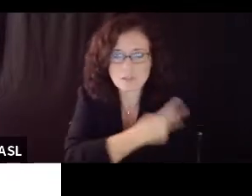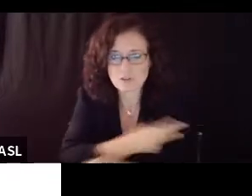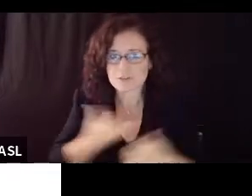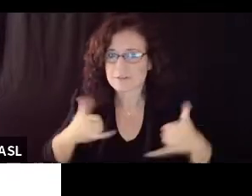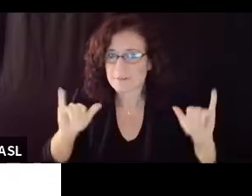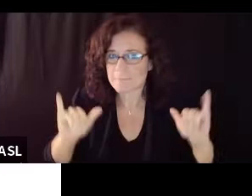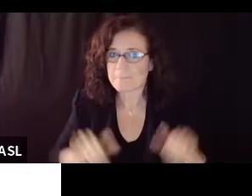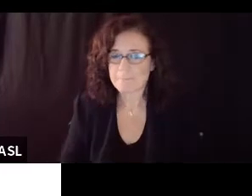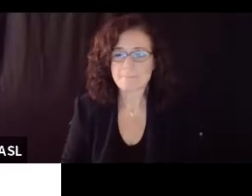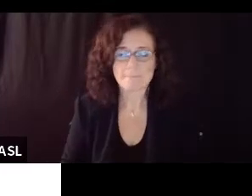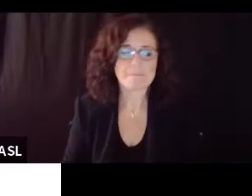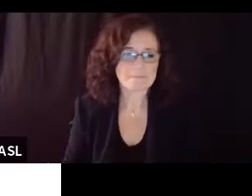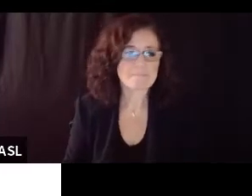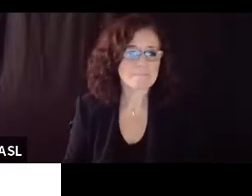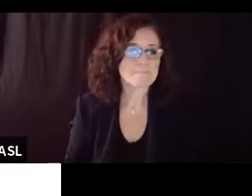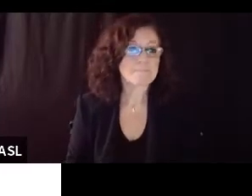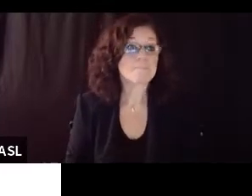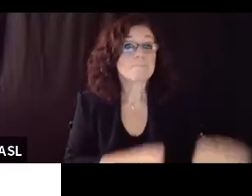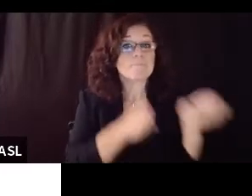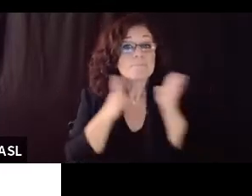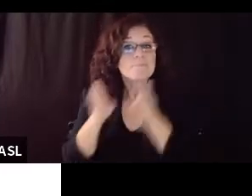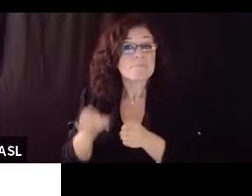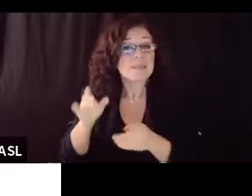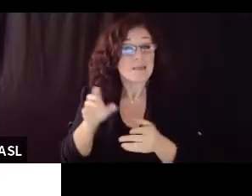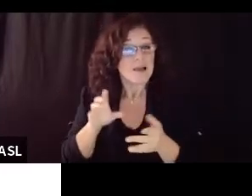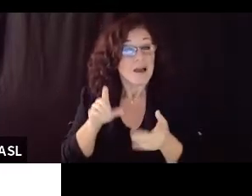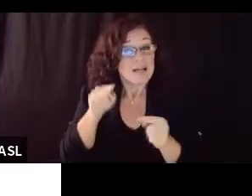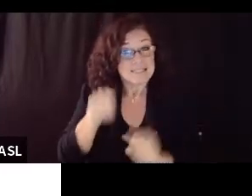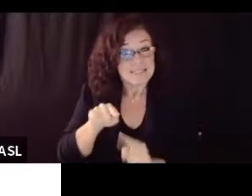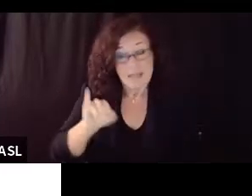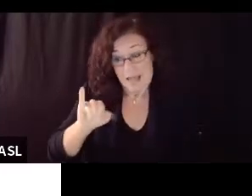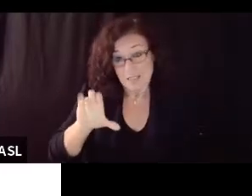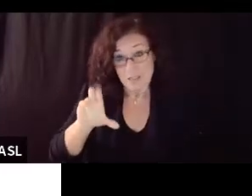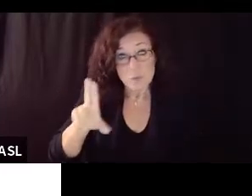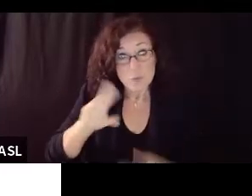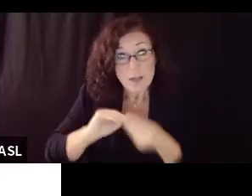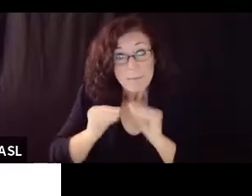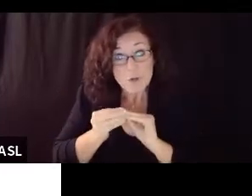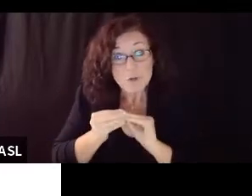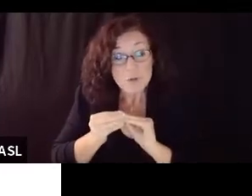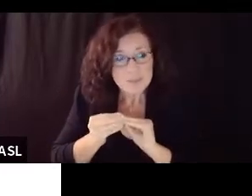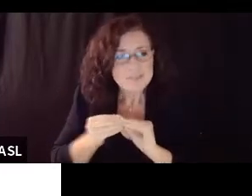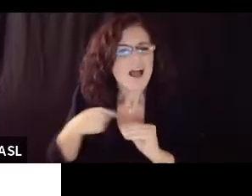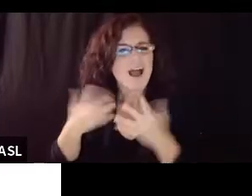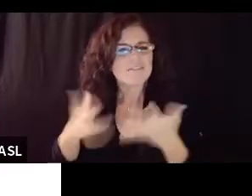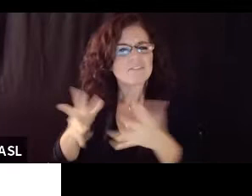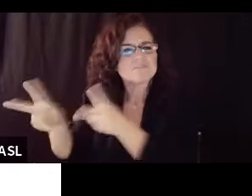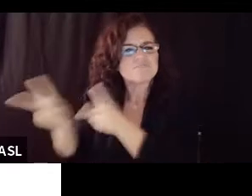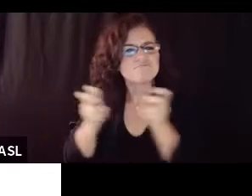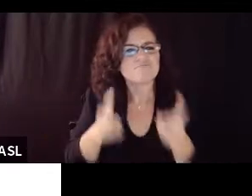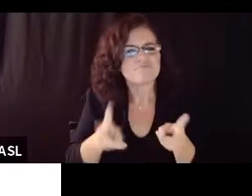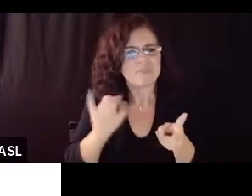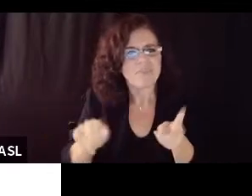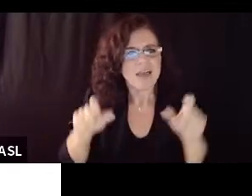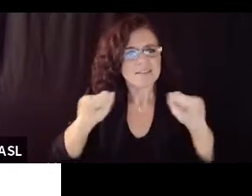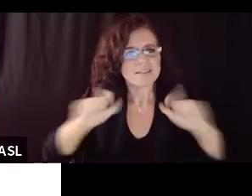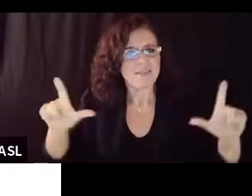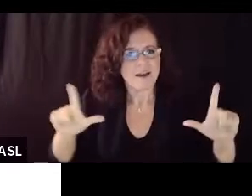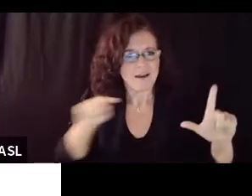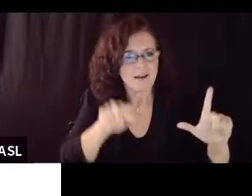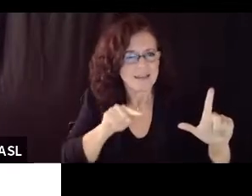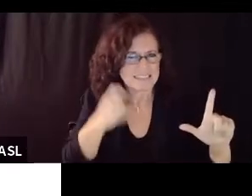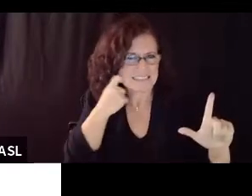and then uh let's talk squarely about ICU capacity um I I uh I copied this slide um right before this meeting